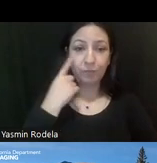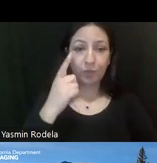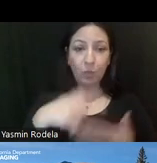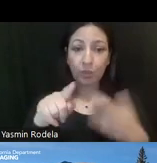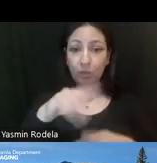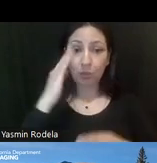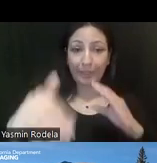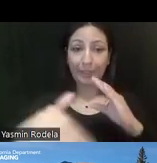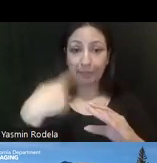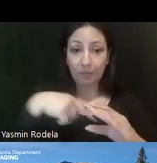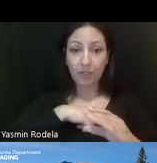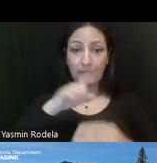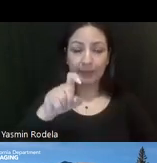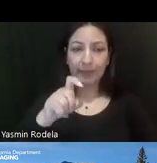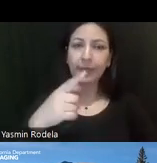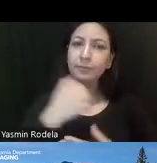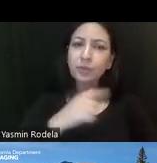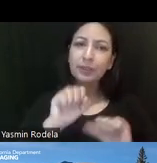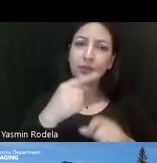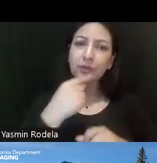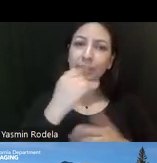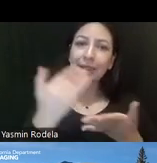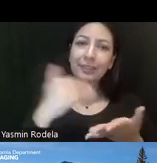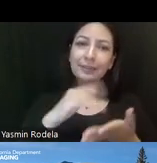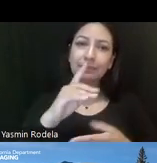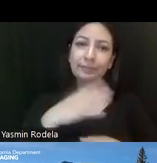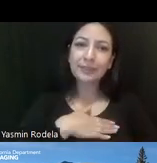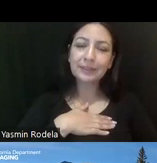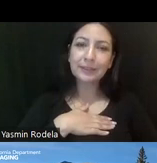us? I'm sorry, can you say that one more time, please, Tanaya?